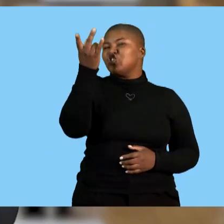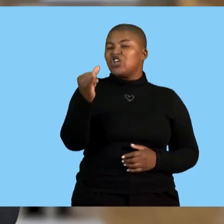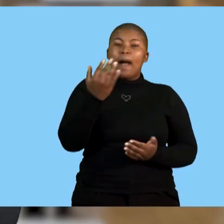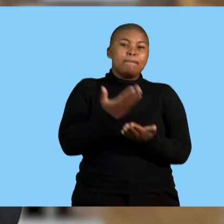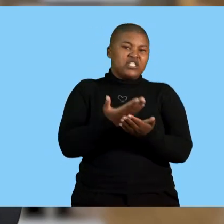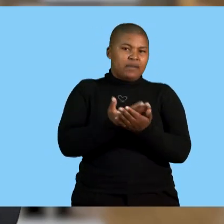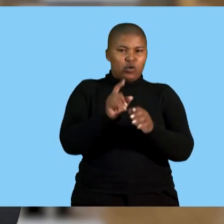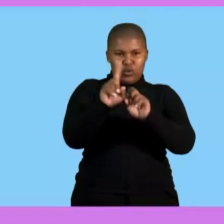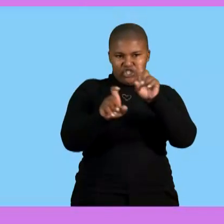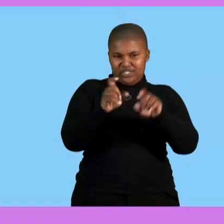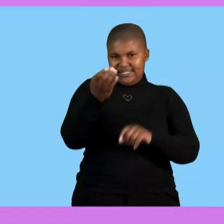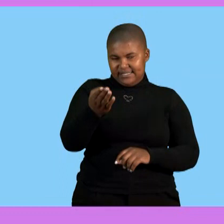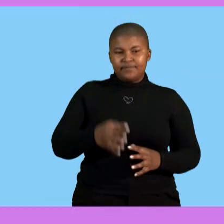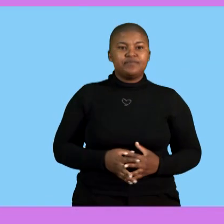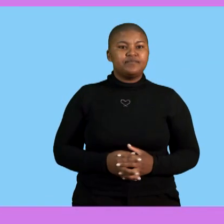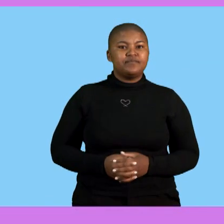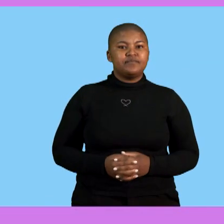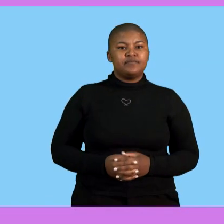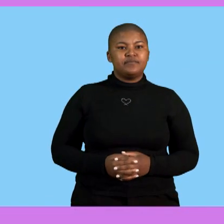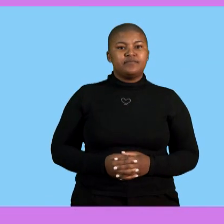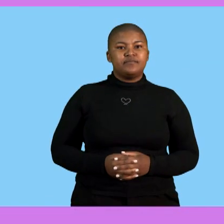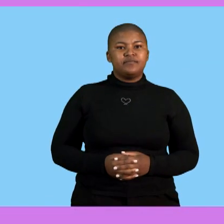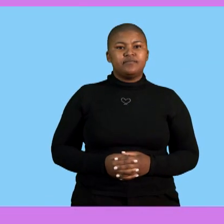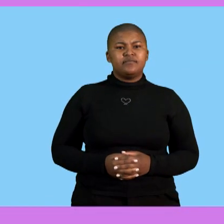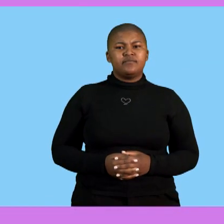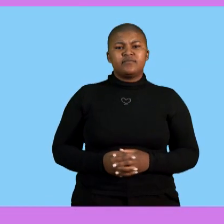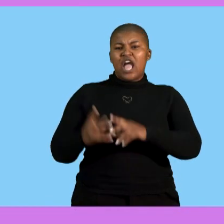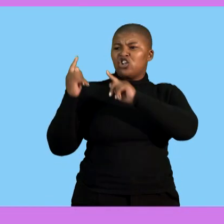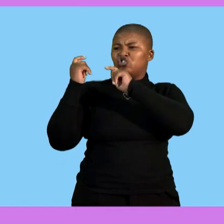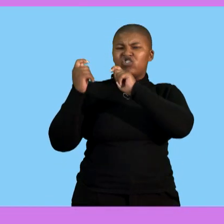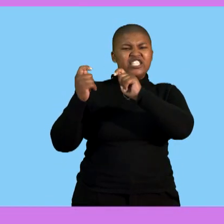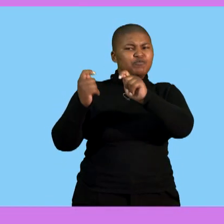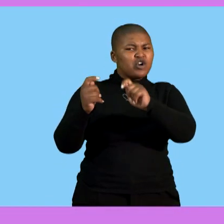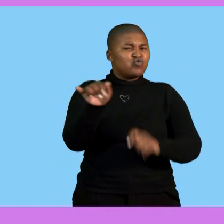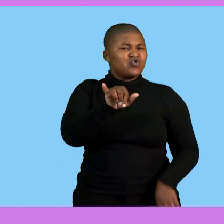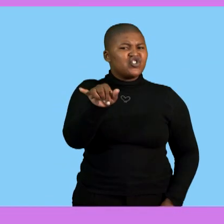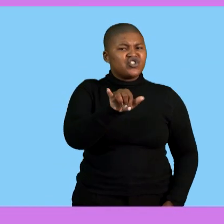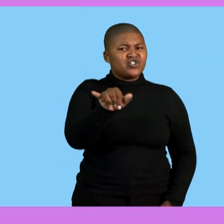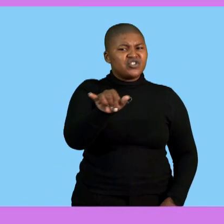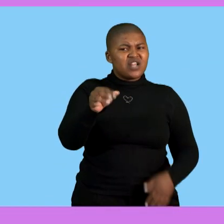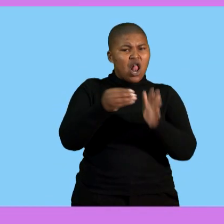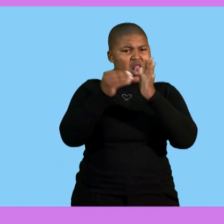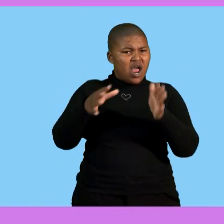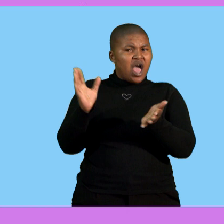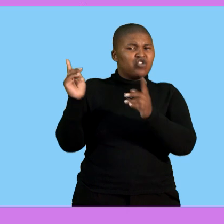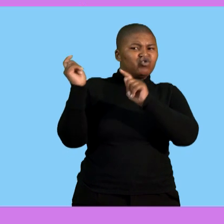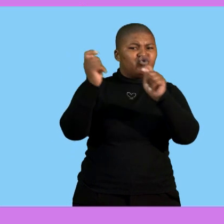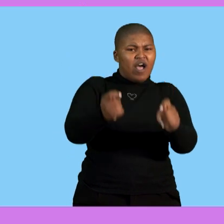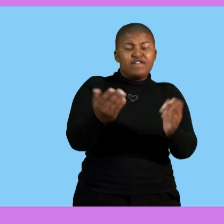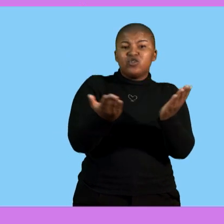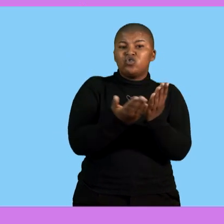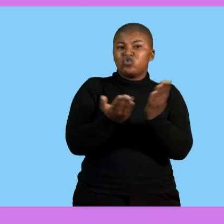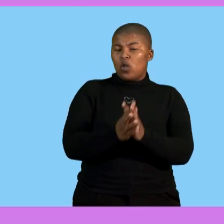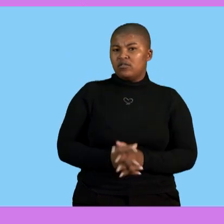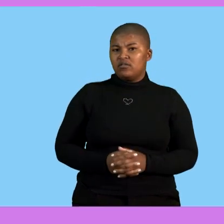sub-questions. What is the mode of transport that the learners use to travel to school? So now the mode